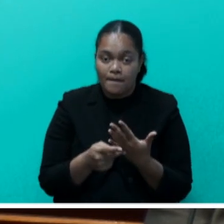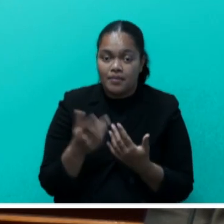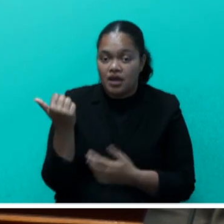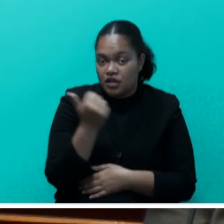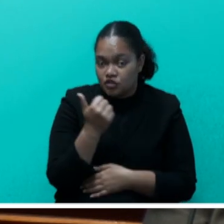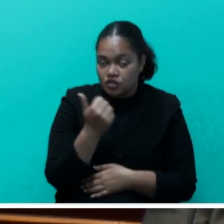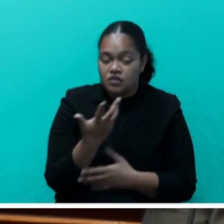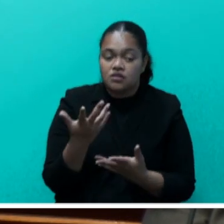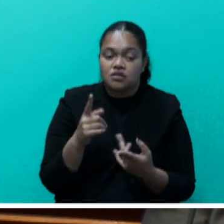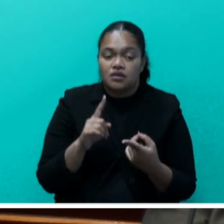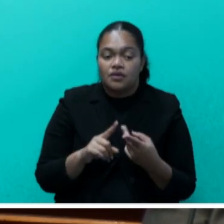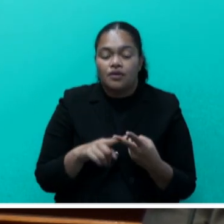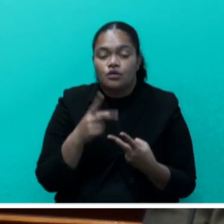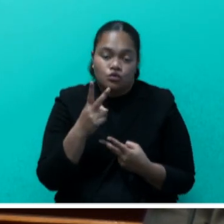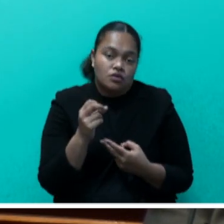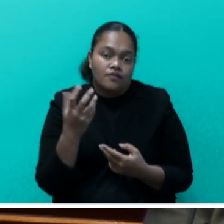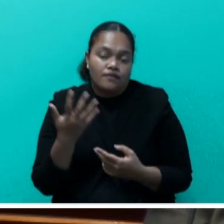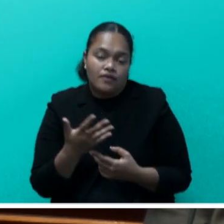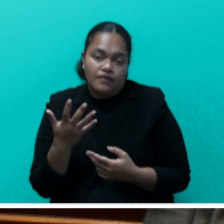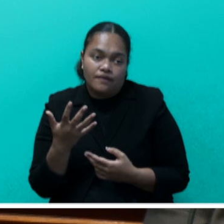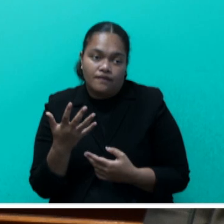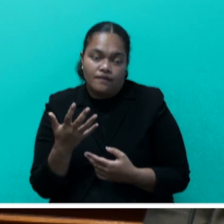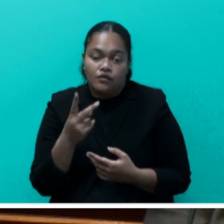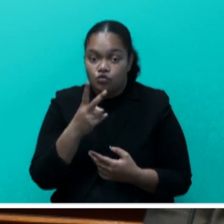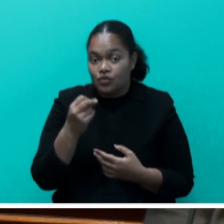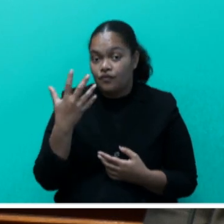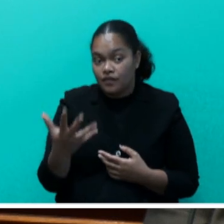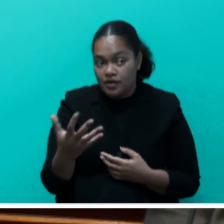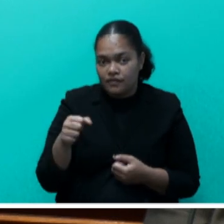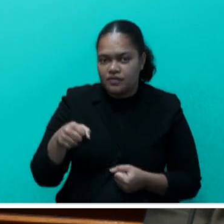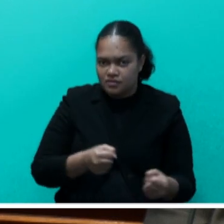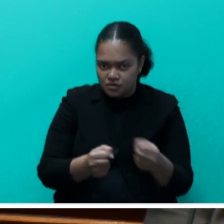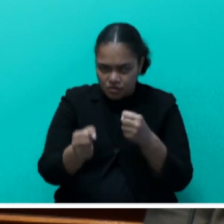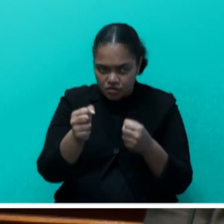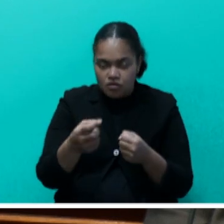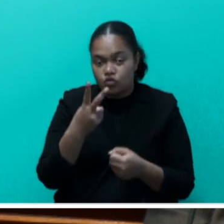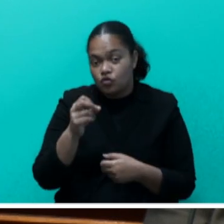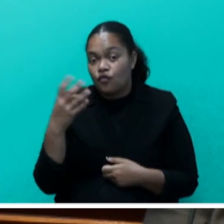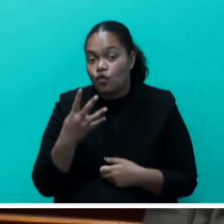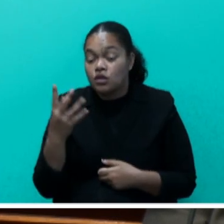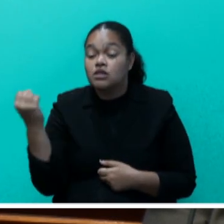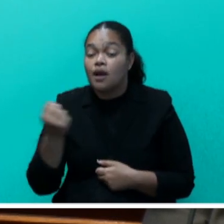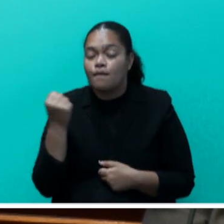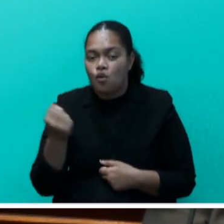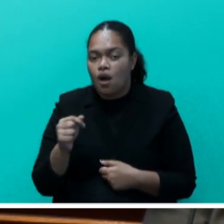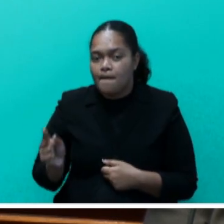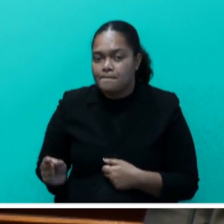The second one is the 2005 Mauritius Strategy and 2014 the Samoa Pathway.